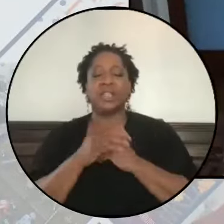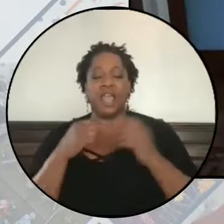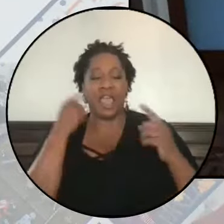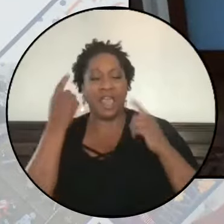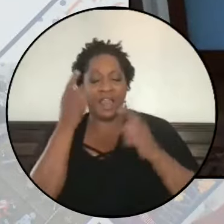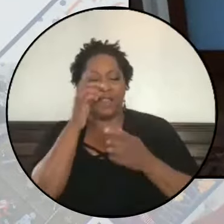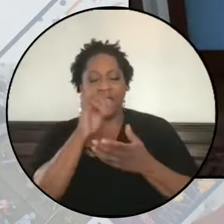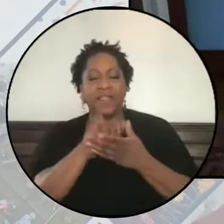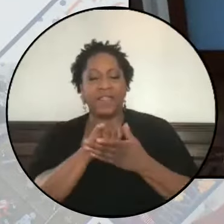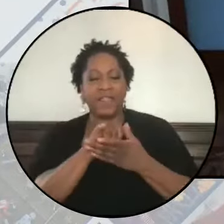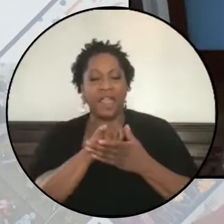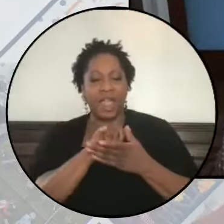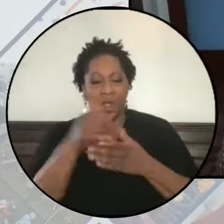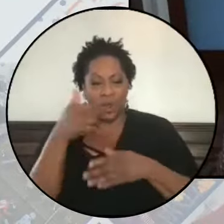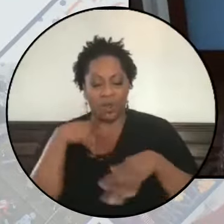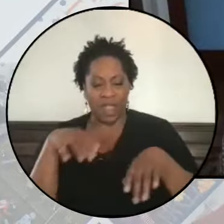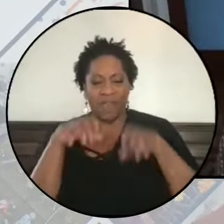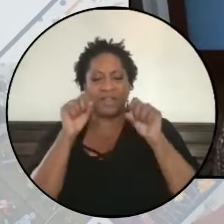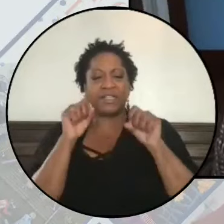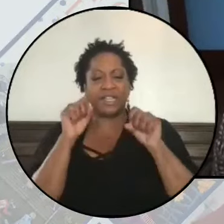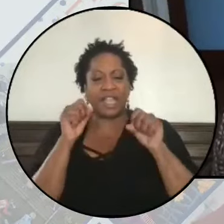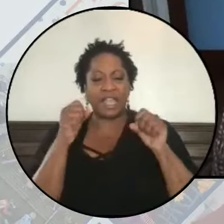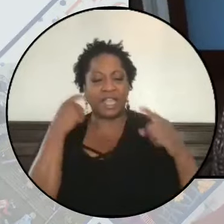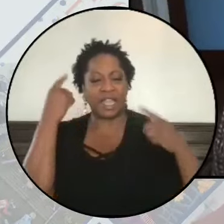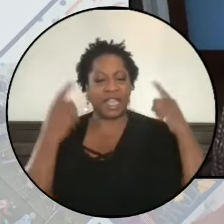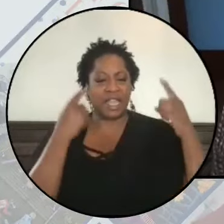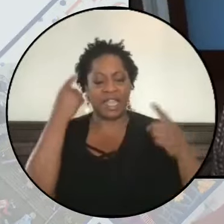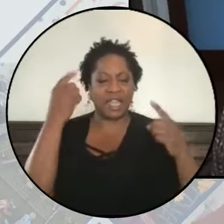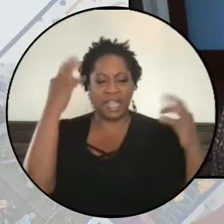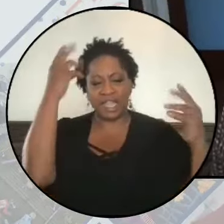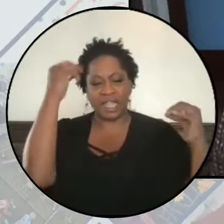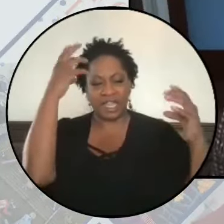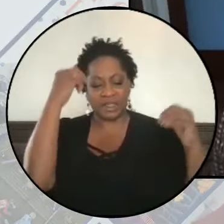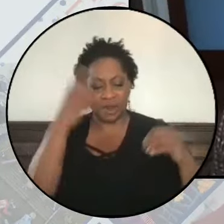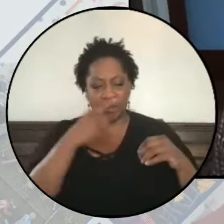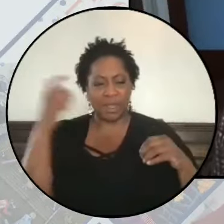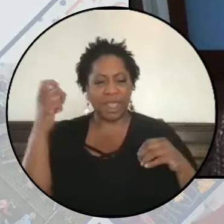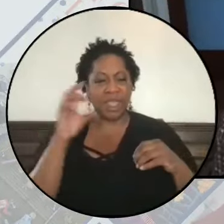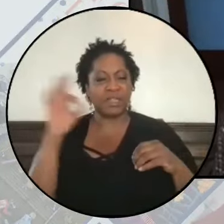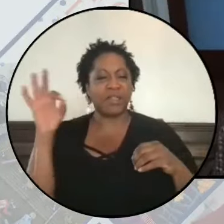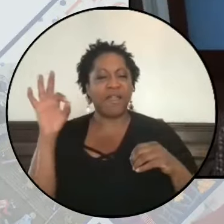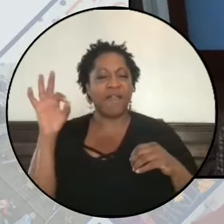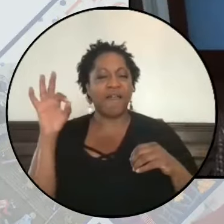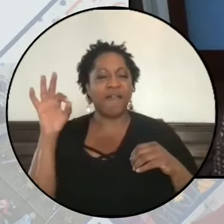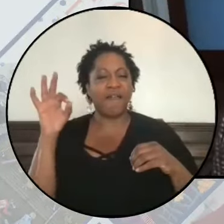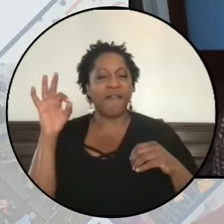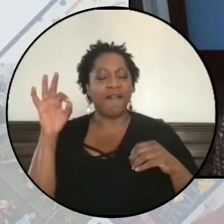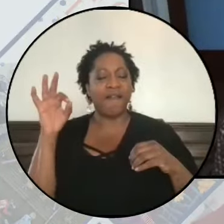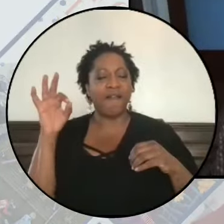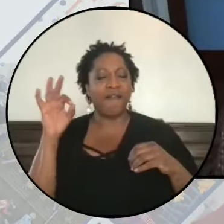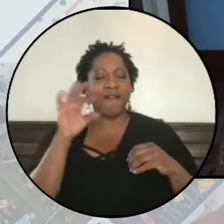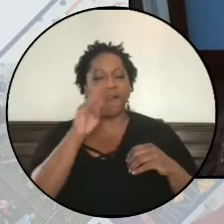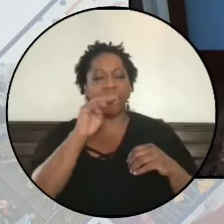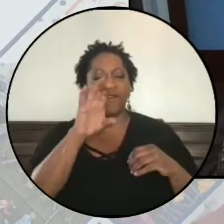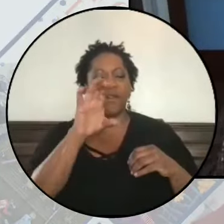I think that we have to take into consideration that because of the McCarthy,